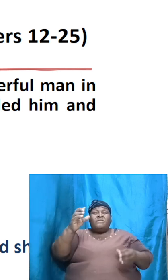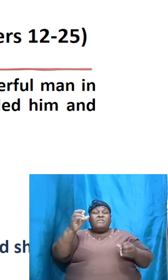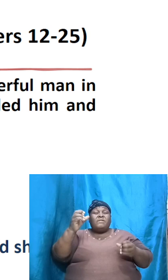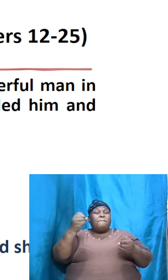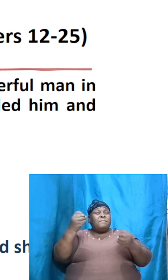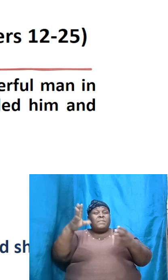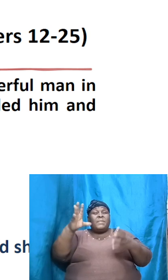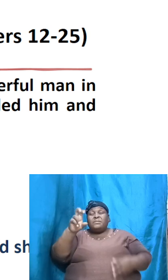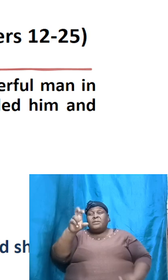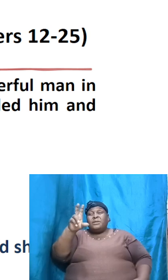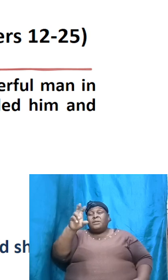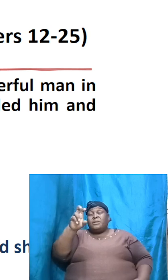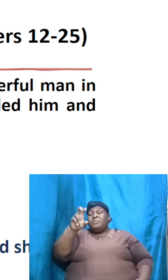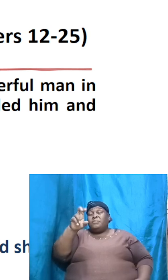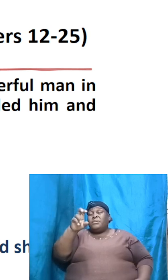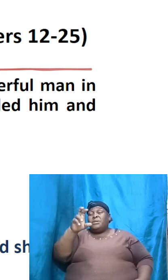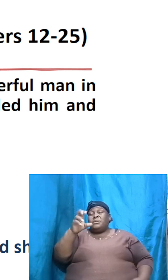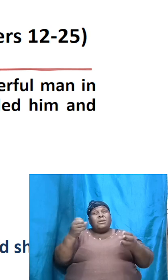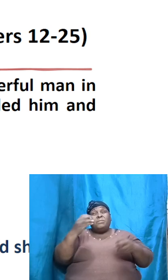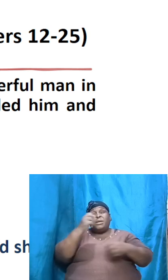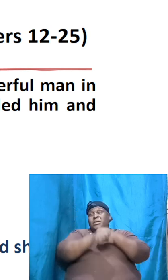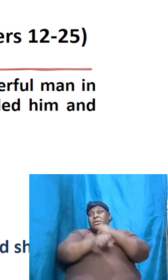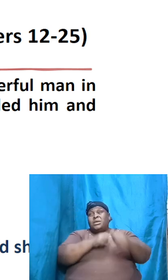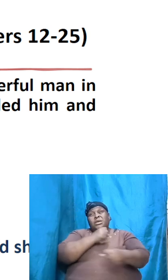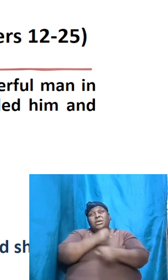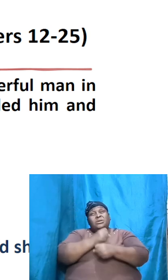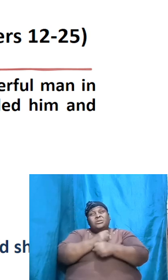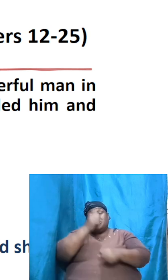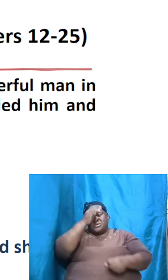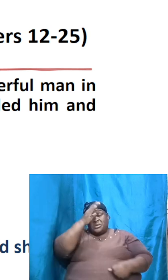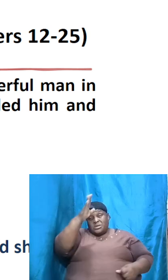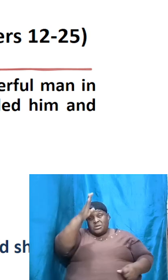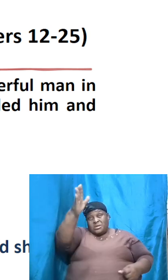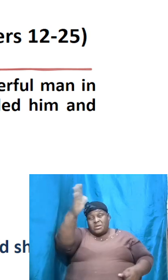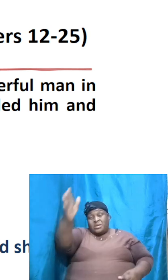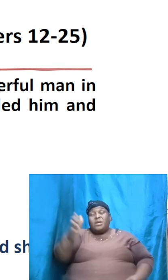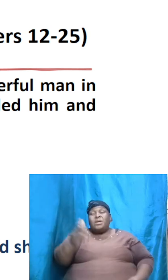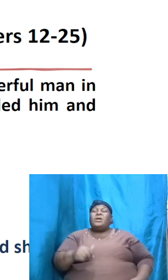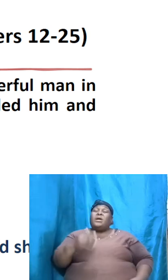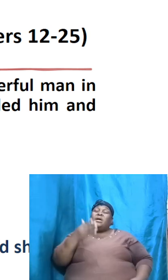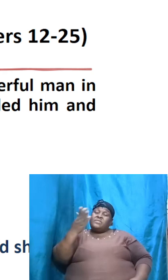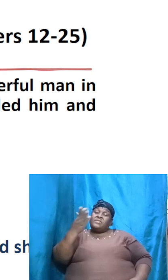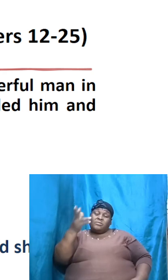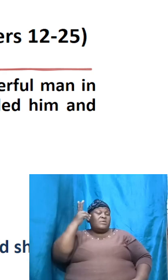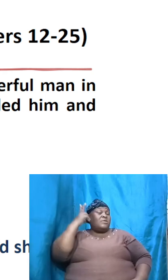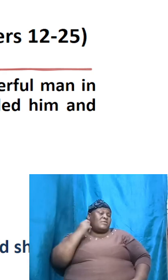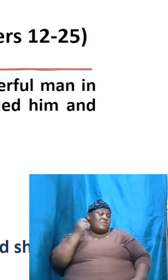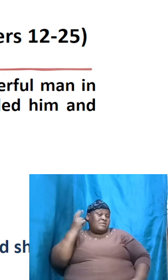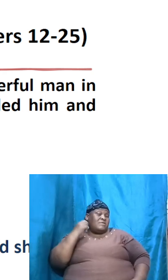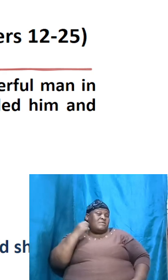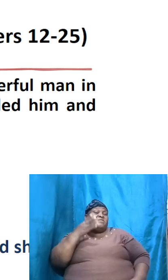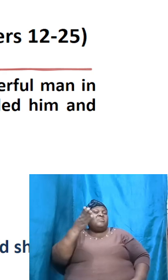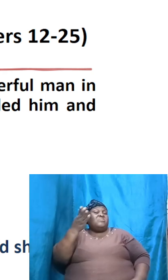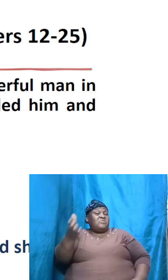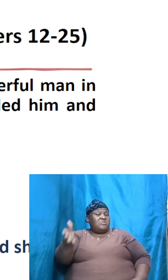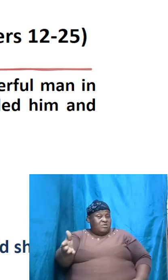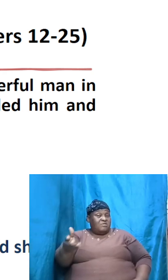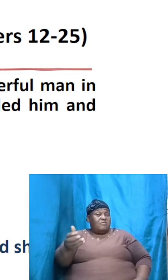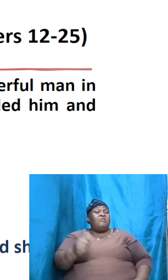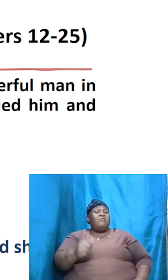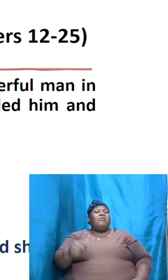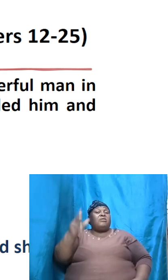years before that, his great granddad, hundreds of years before that and they would have heard from their four parents